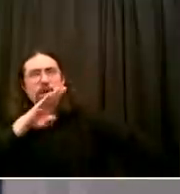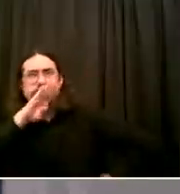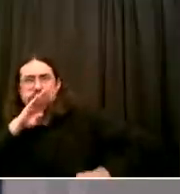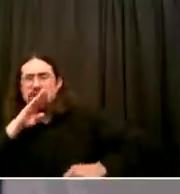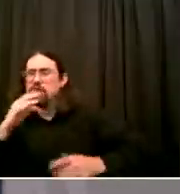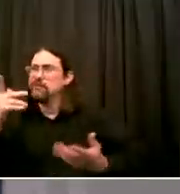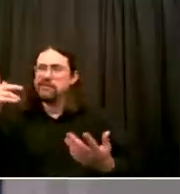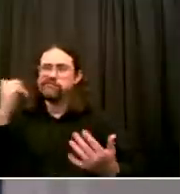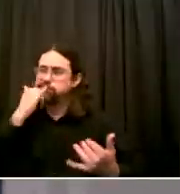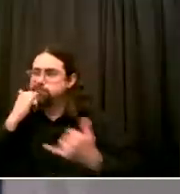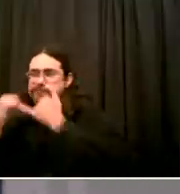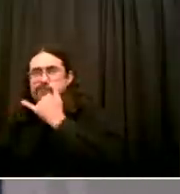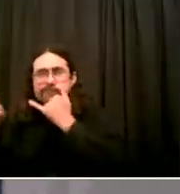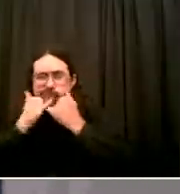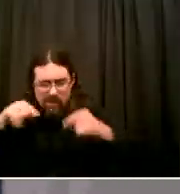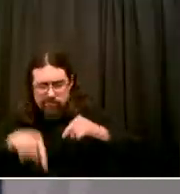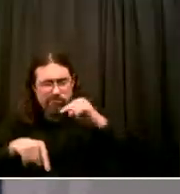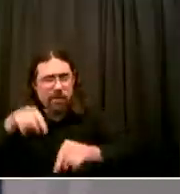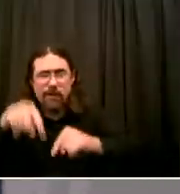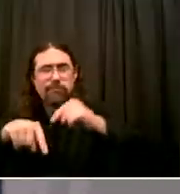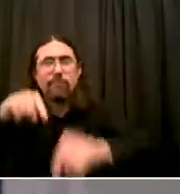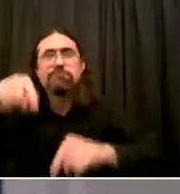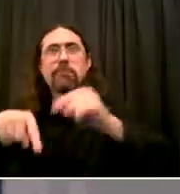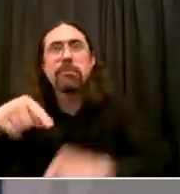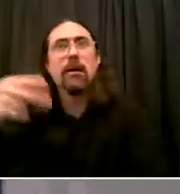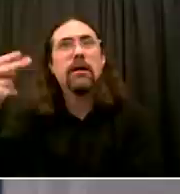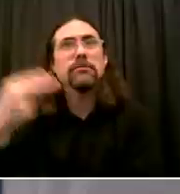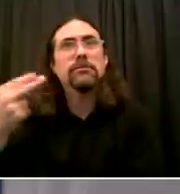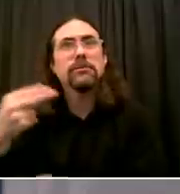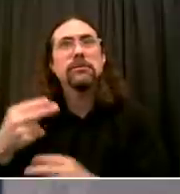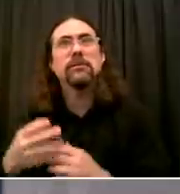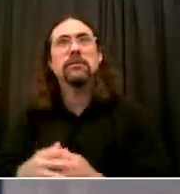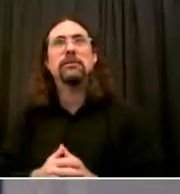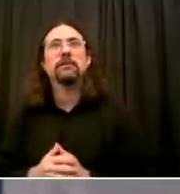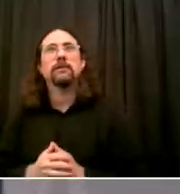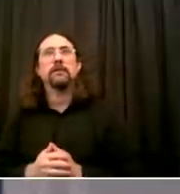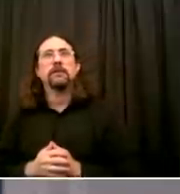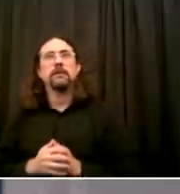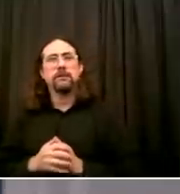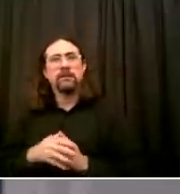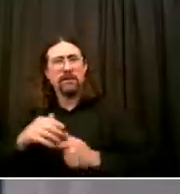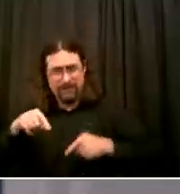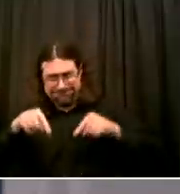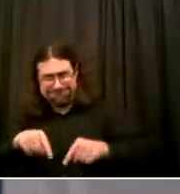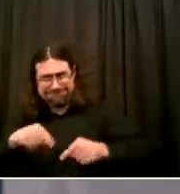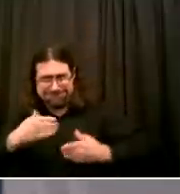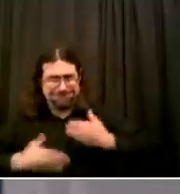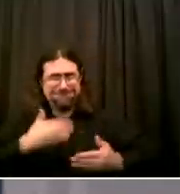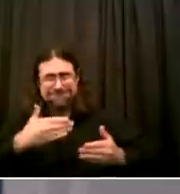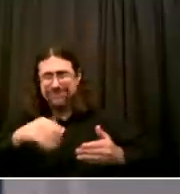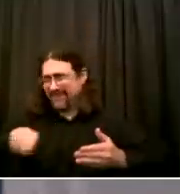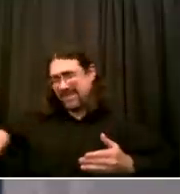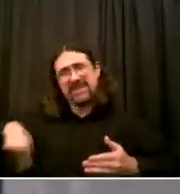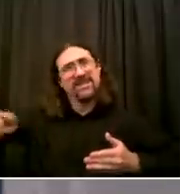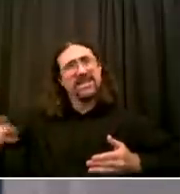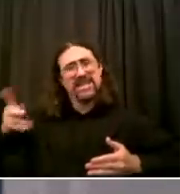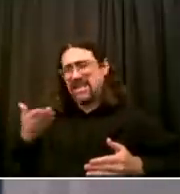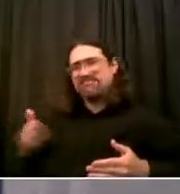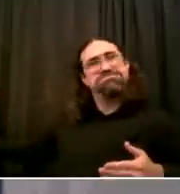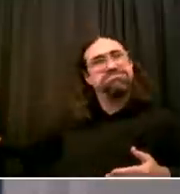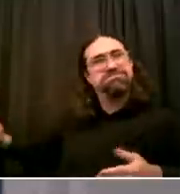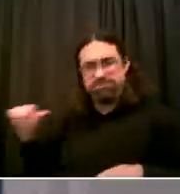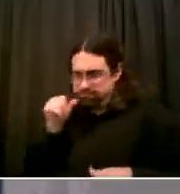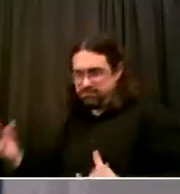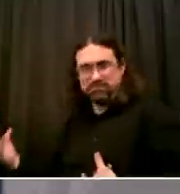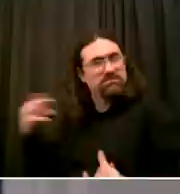And along the way there have been people on both sides of every struggle And part of what